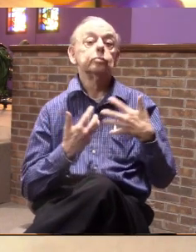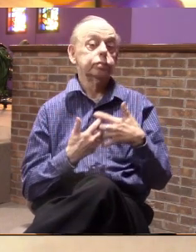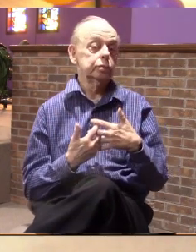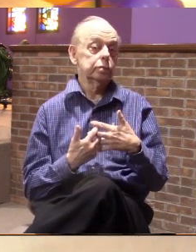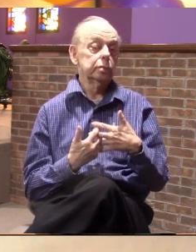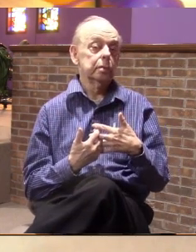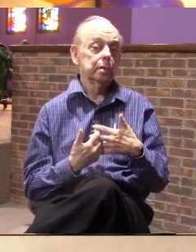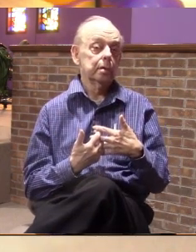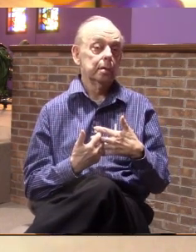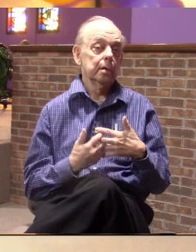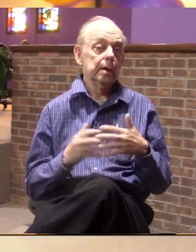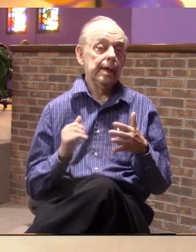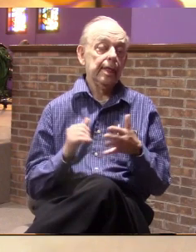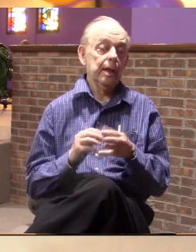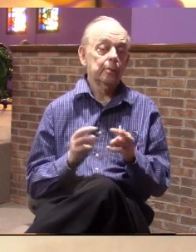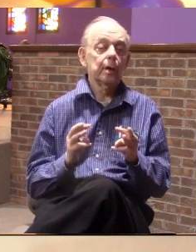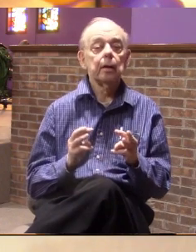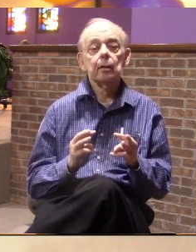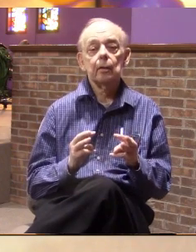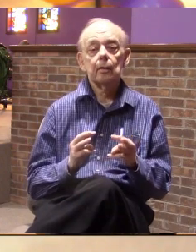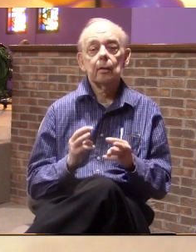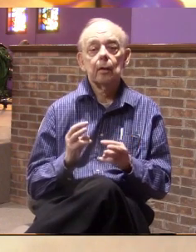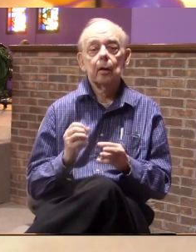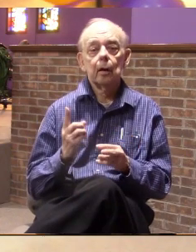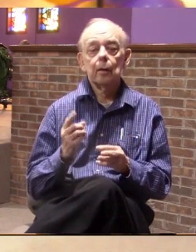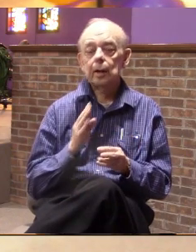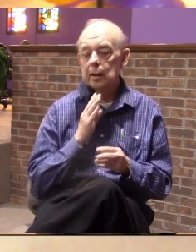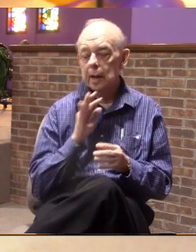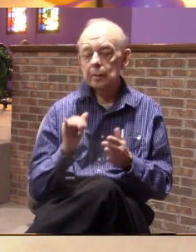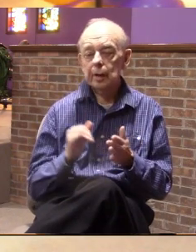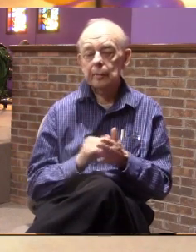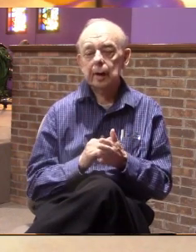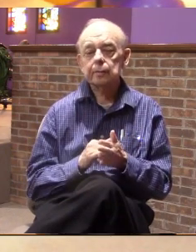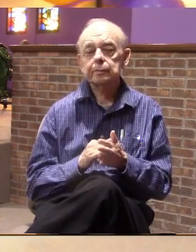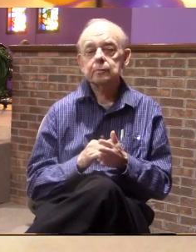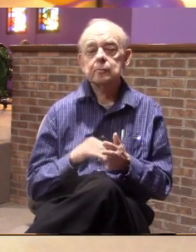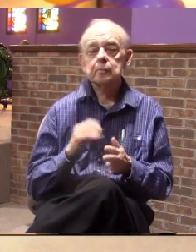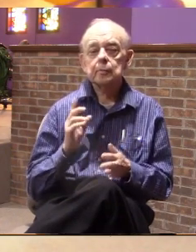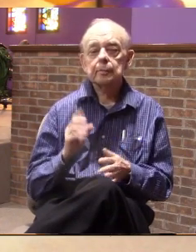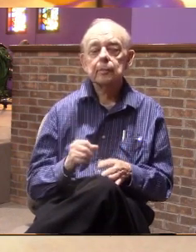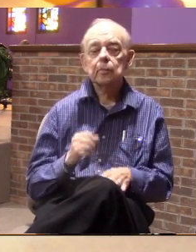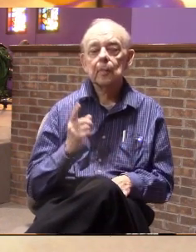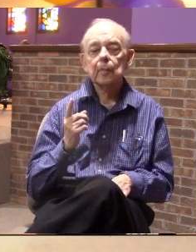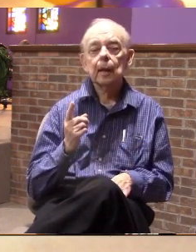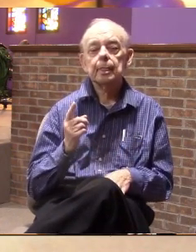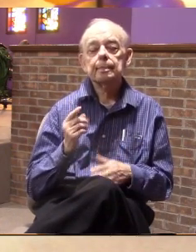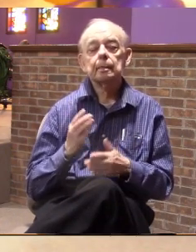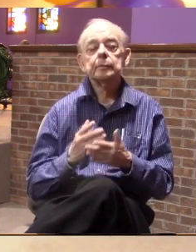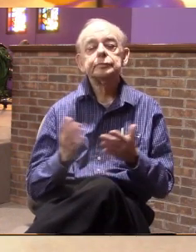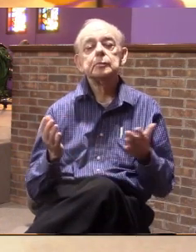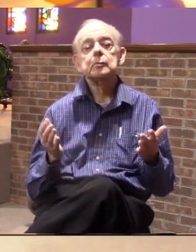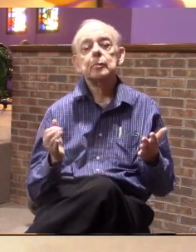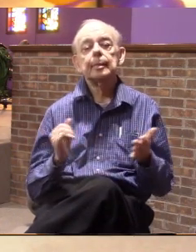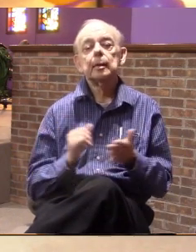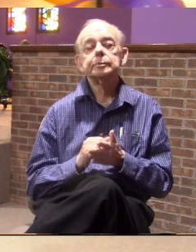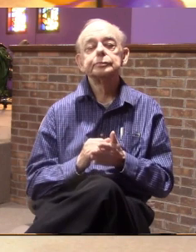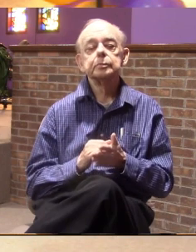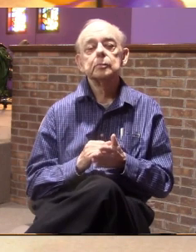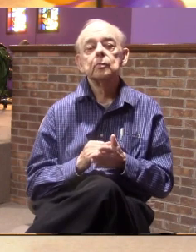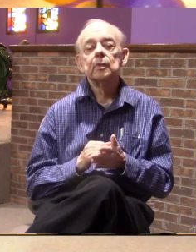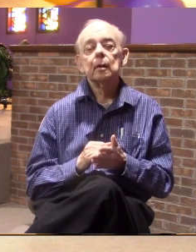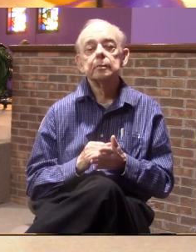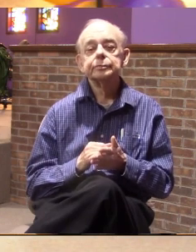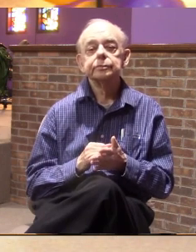that way. And so as we talk about it, we need to understand something, and that is